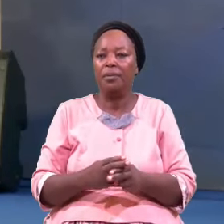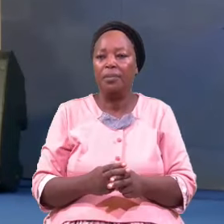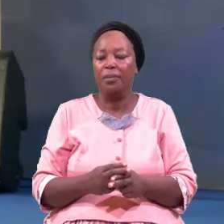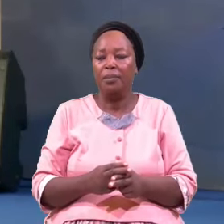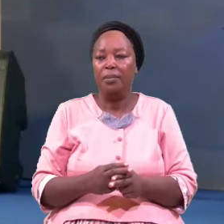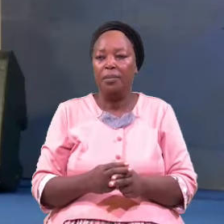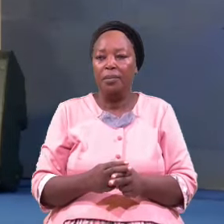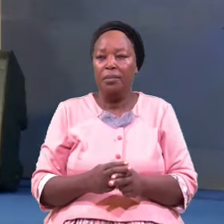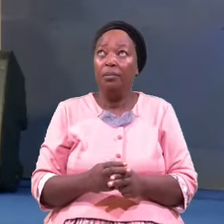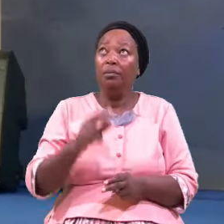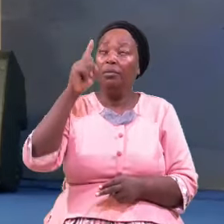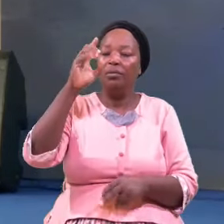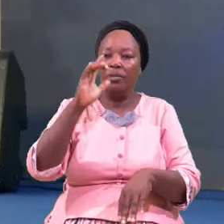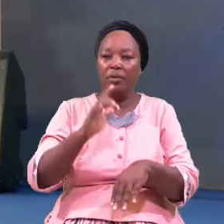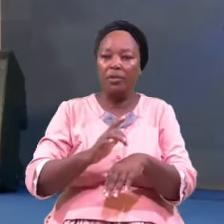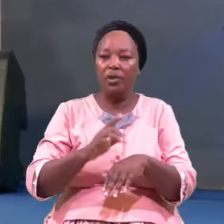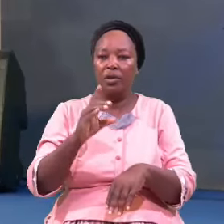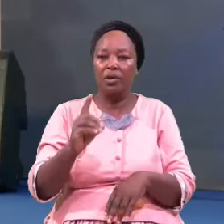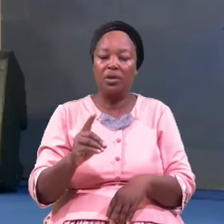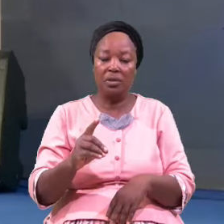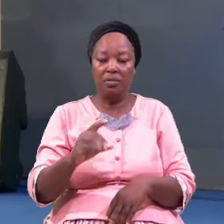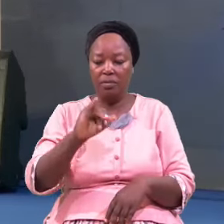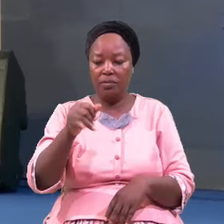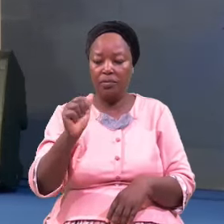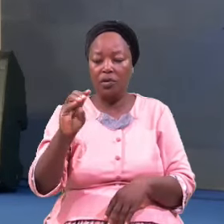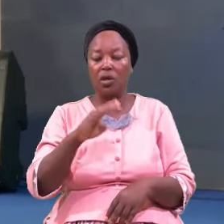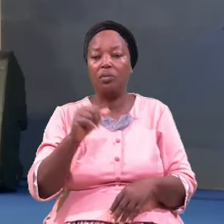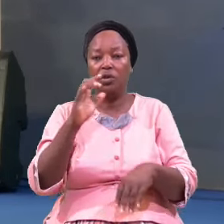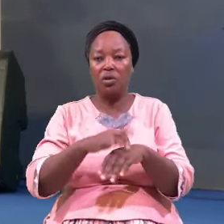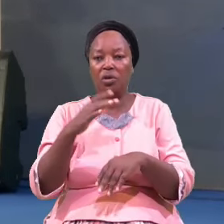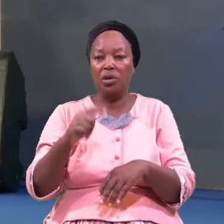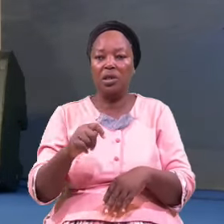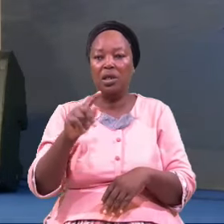He touched the thigh of his body